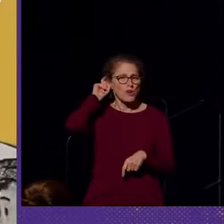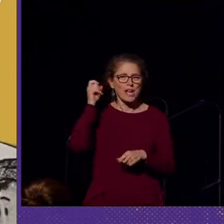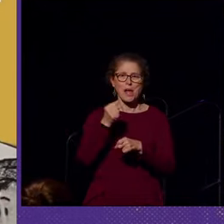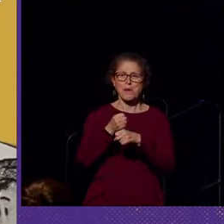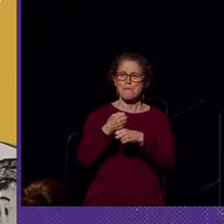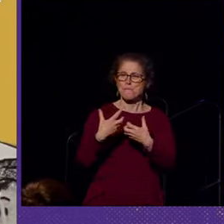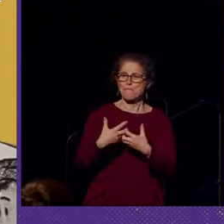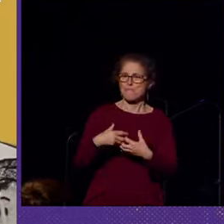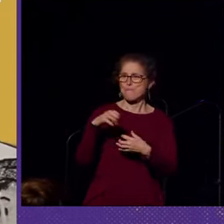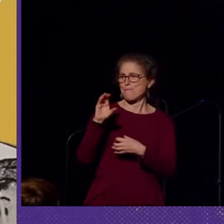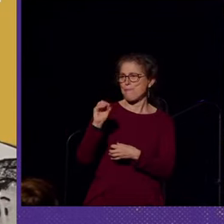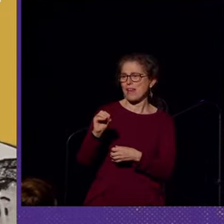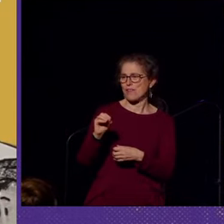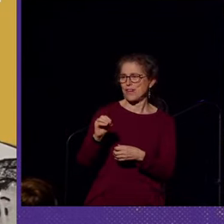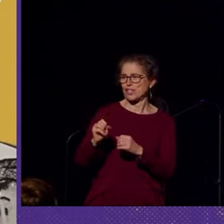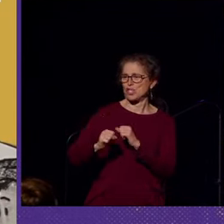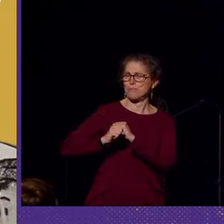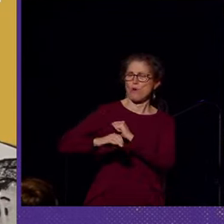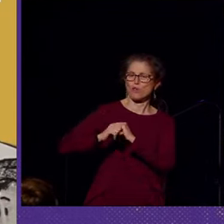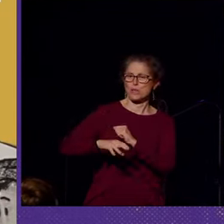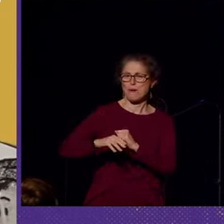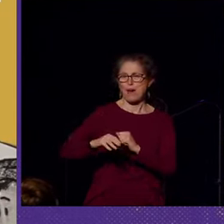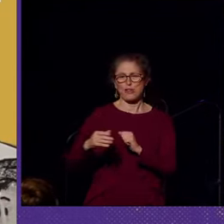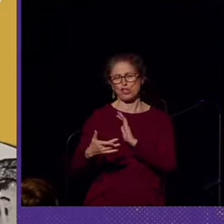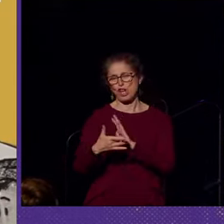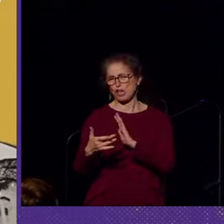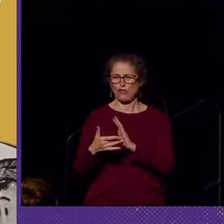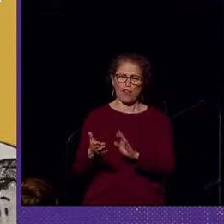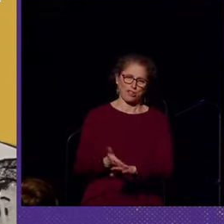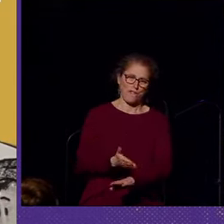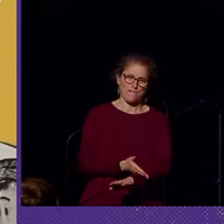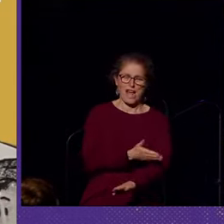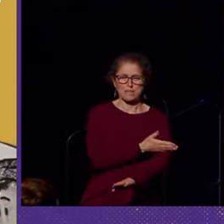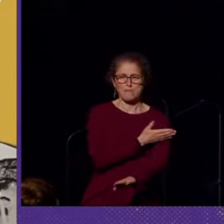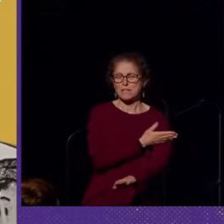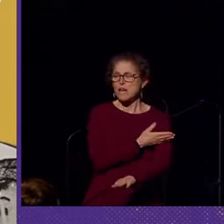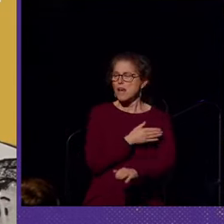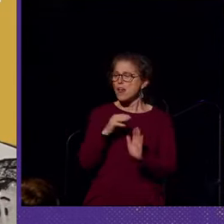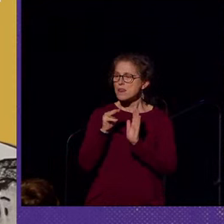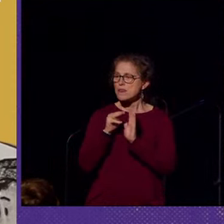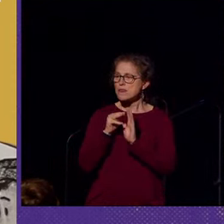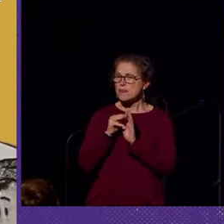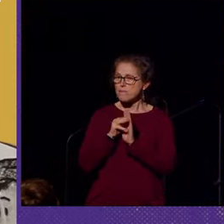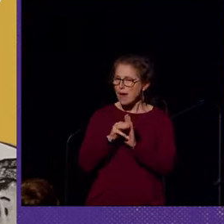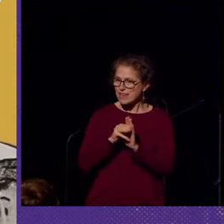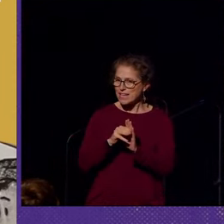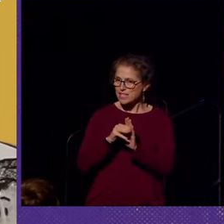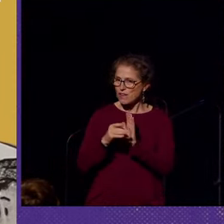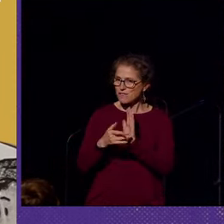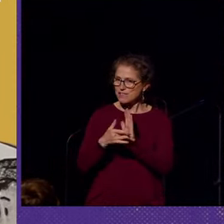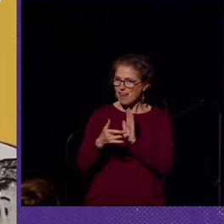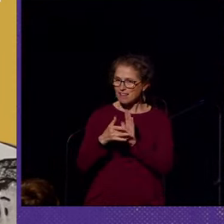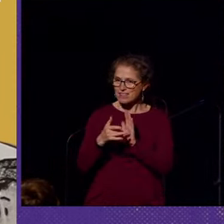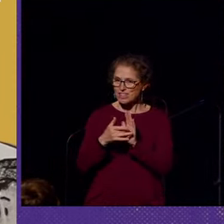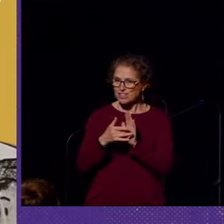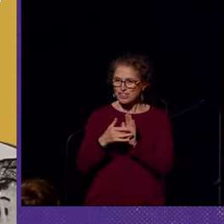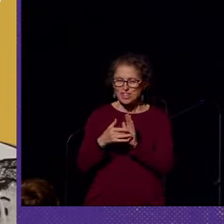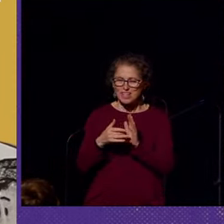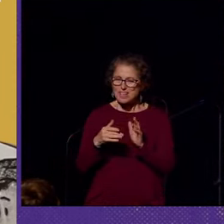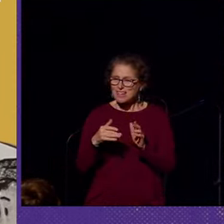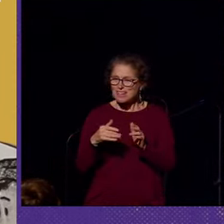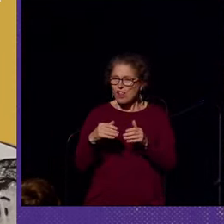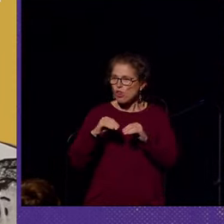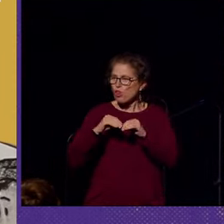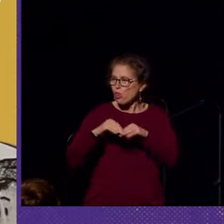boasted about their later technological advancement, their messages of technological superiority was actually